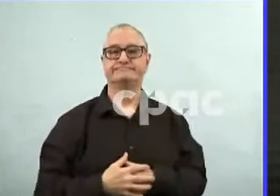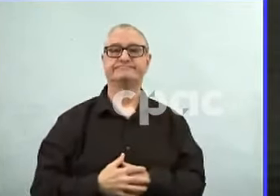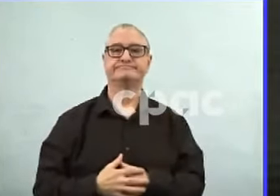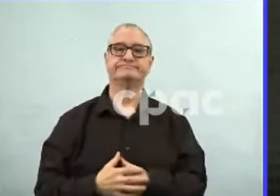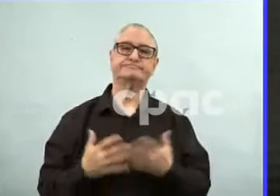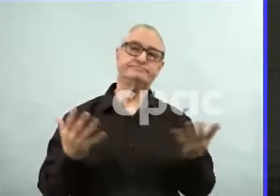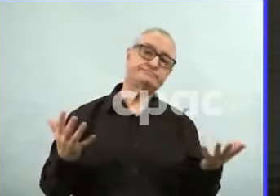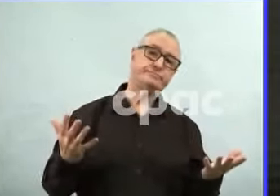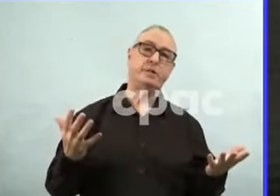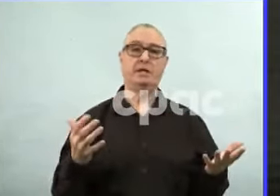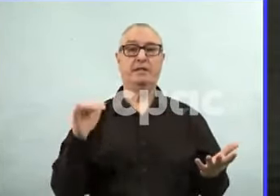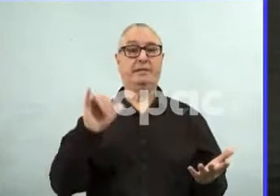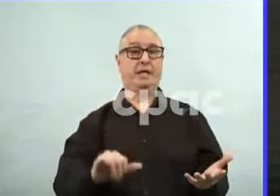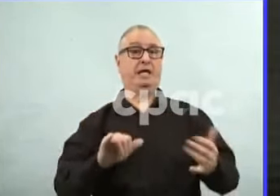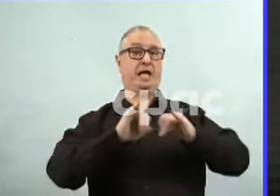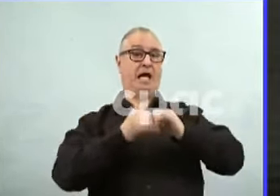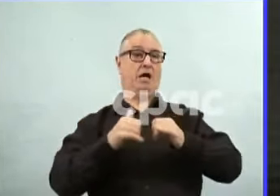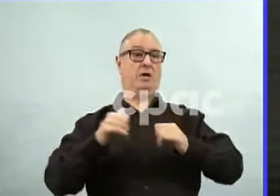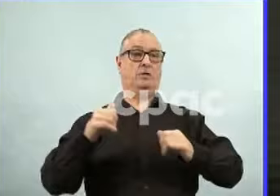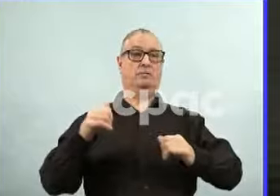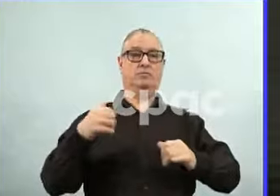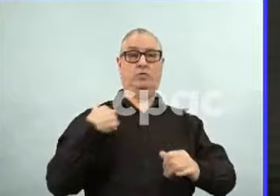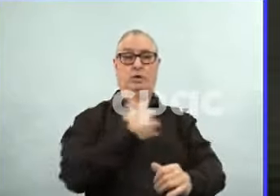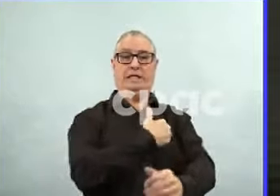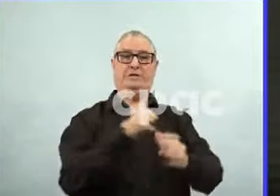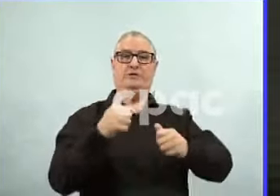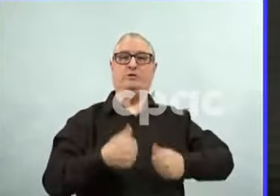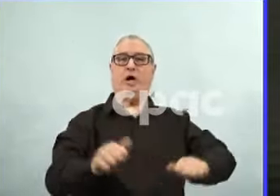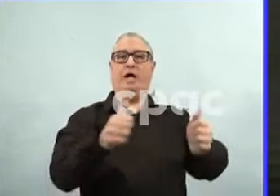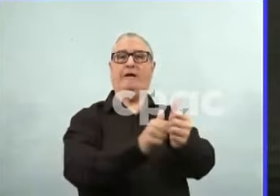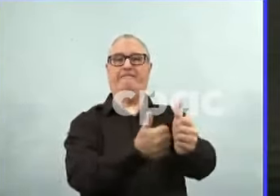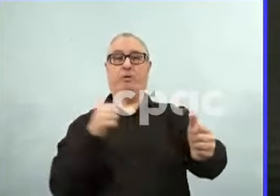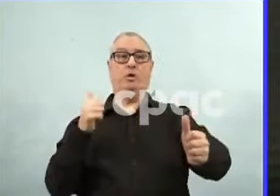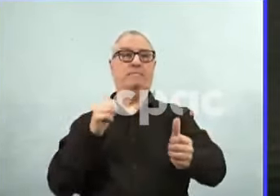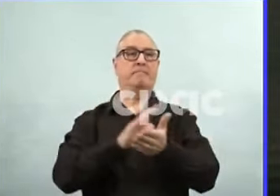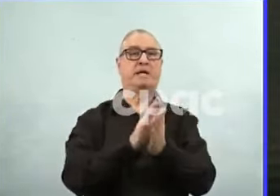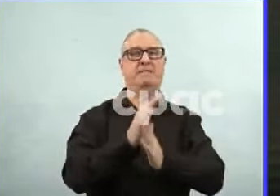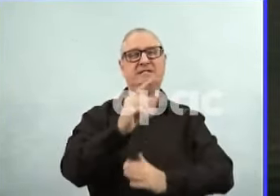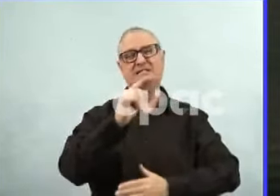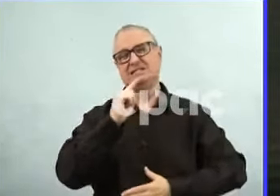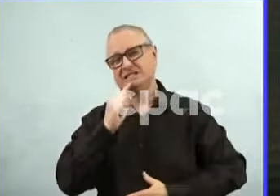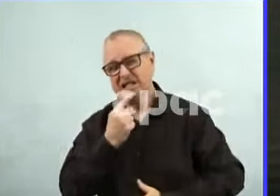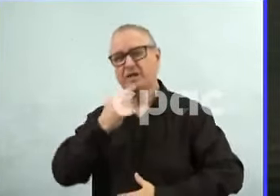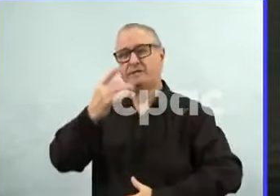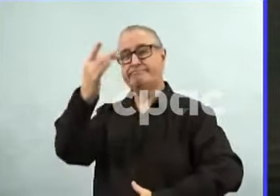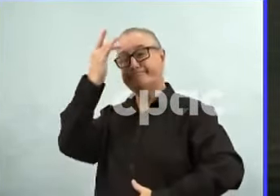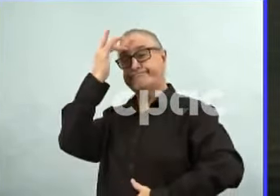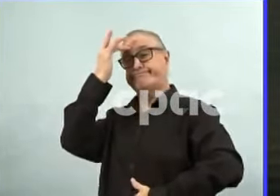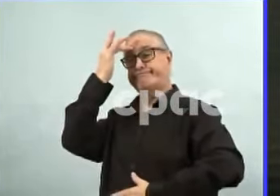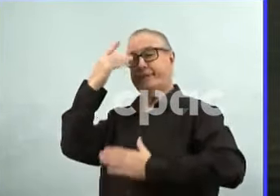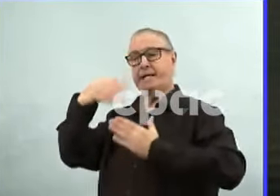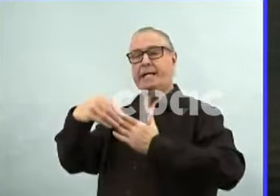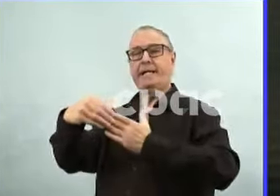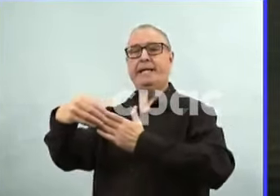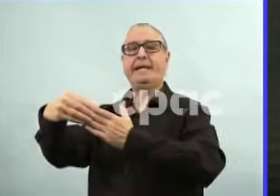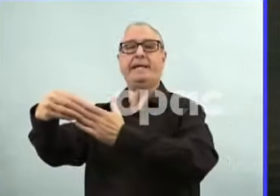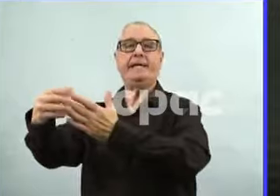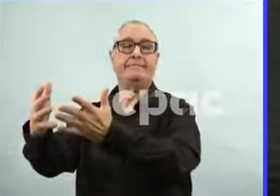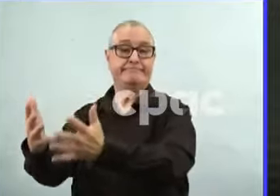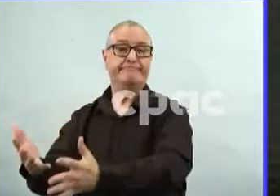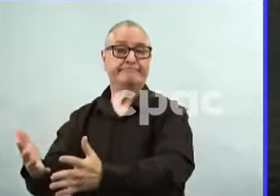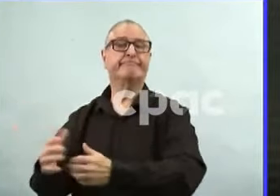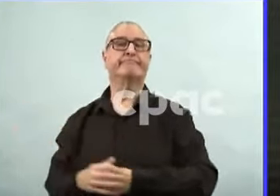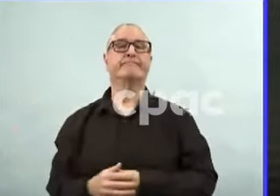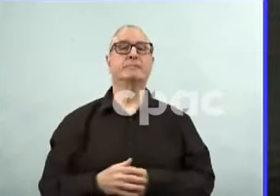help prevent severe outcomes as well, considering everything that we've gone through to this point. So, people need to be aware of their health